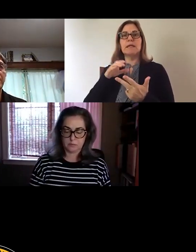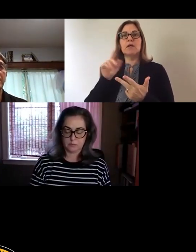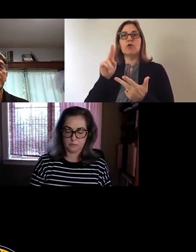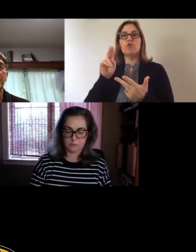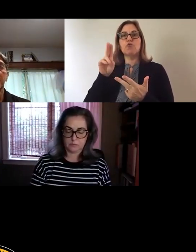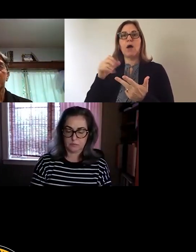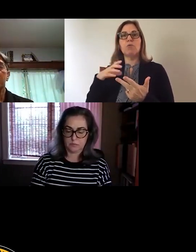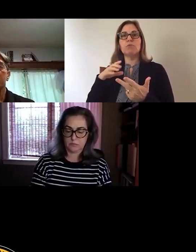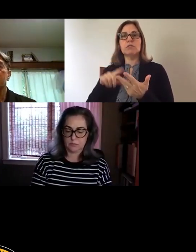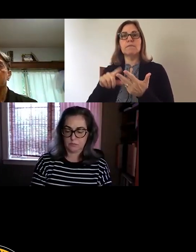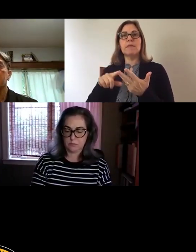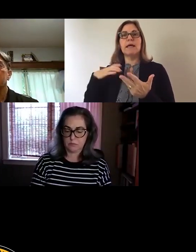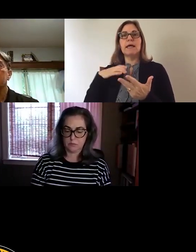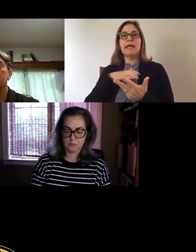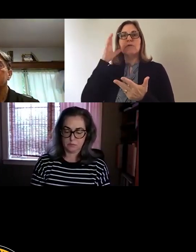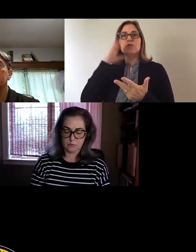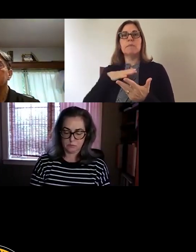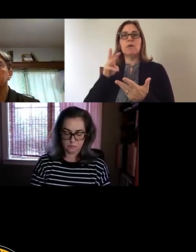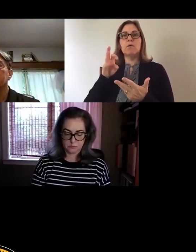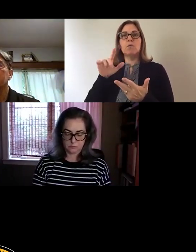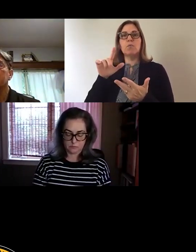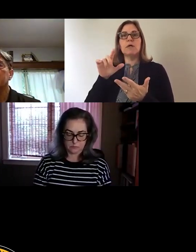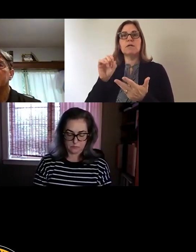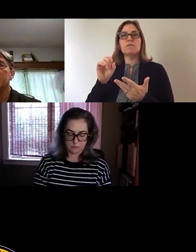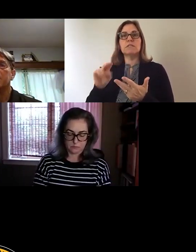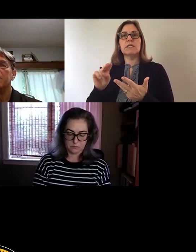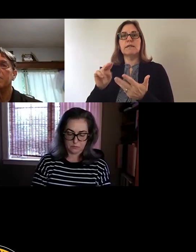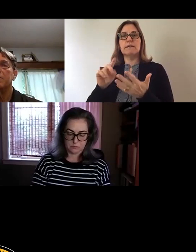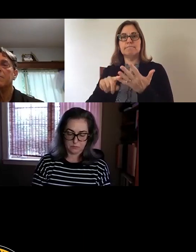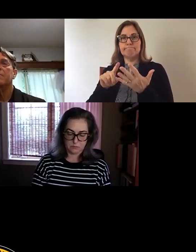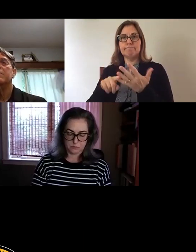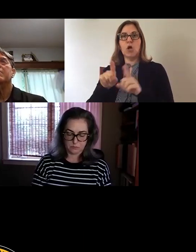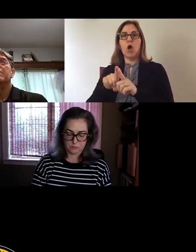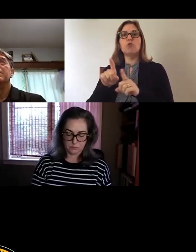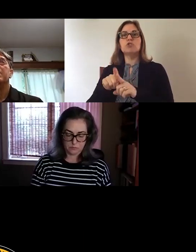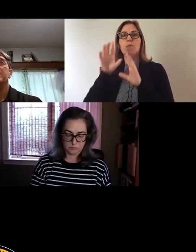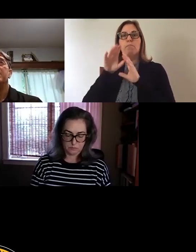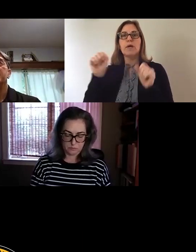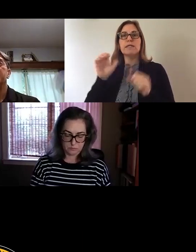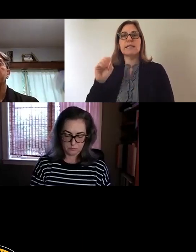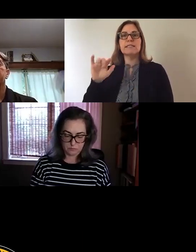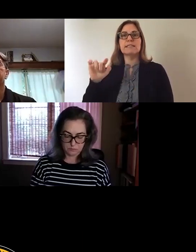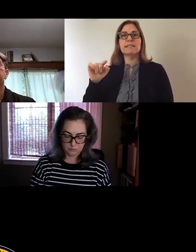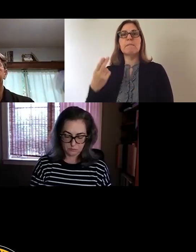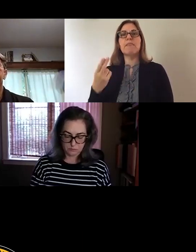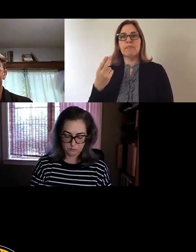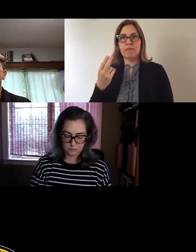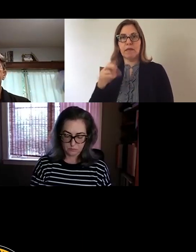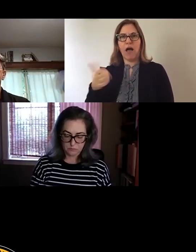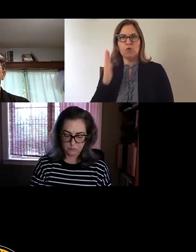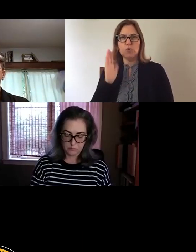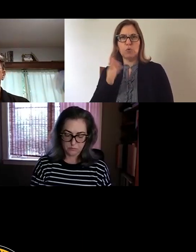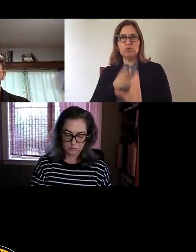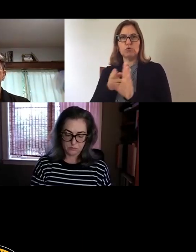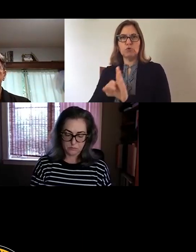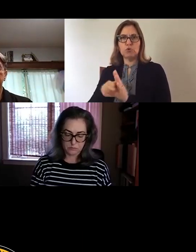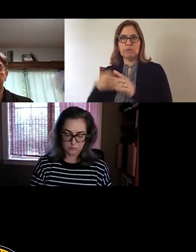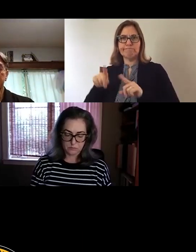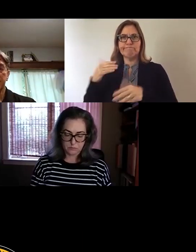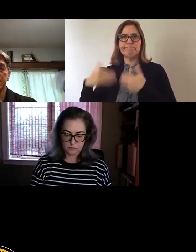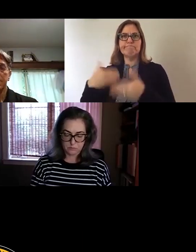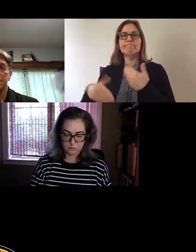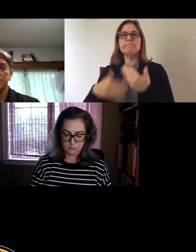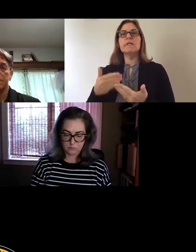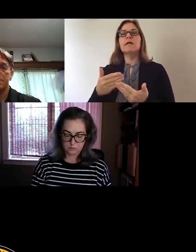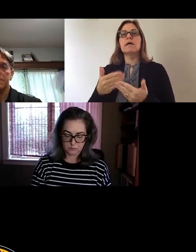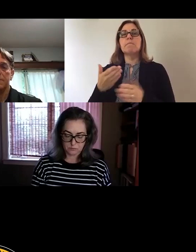President Smith, and others will be joining us as we go through this. Before we go to our public speakers, we've